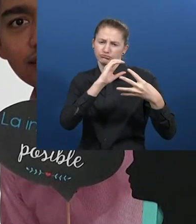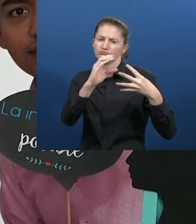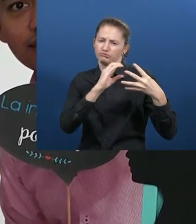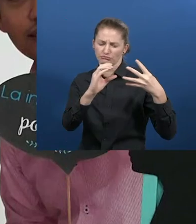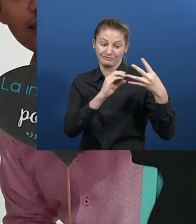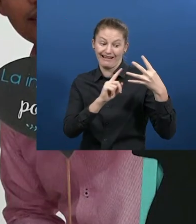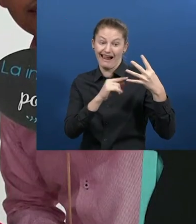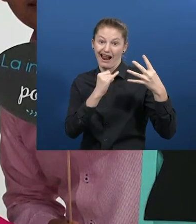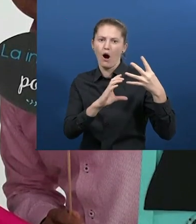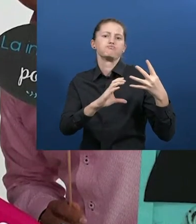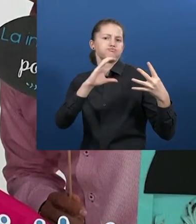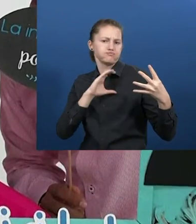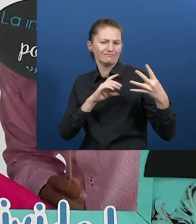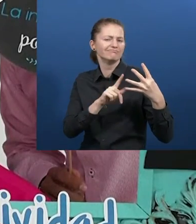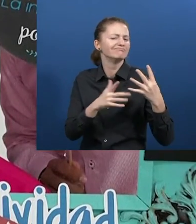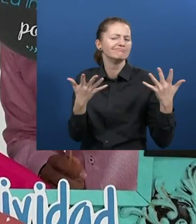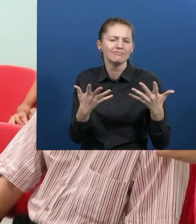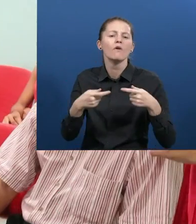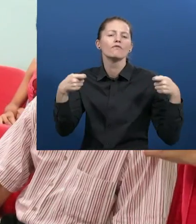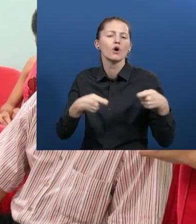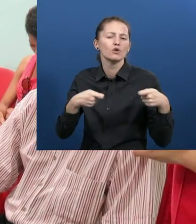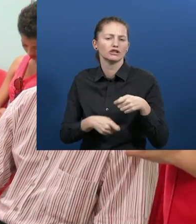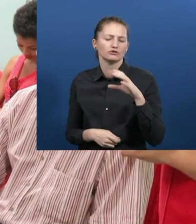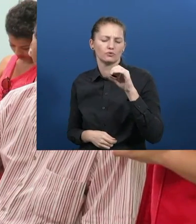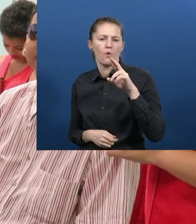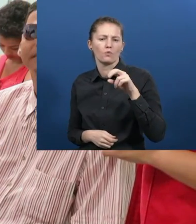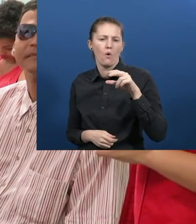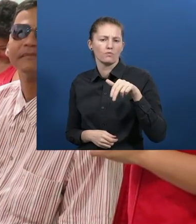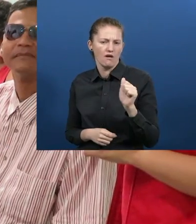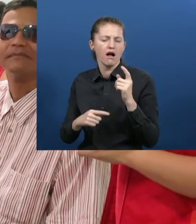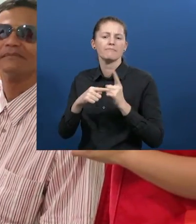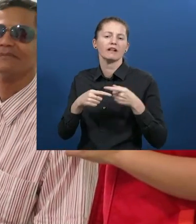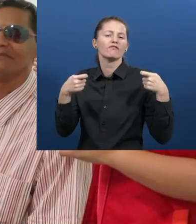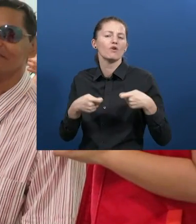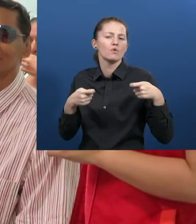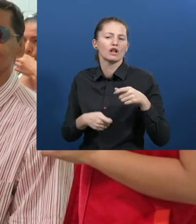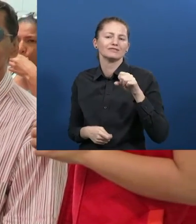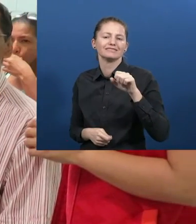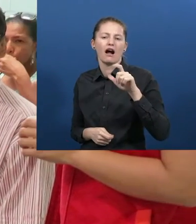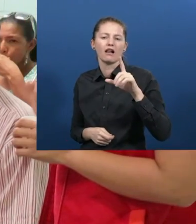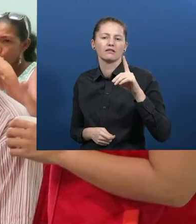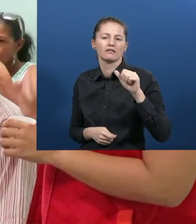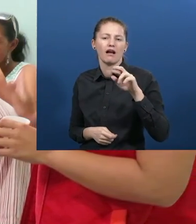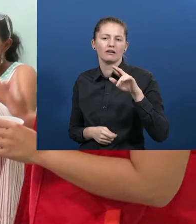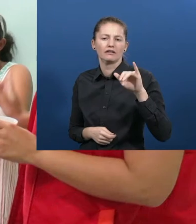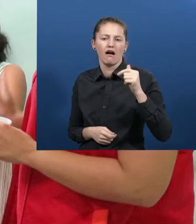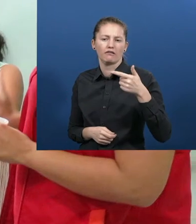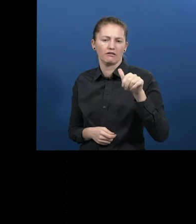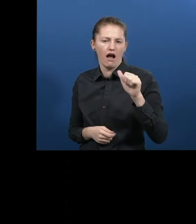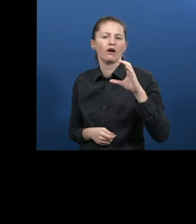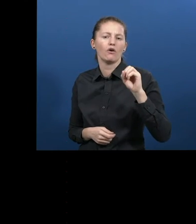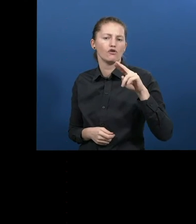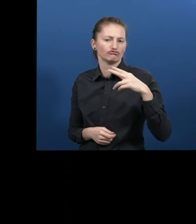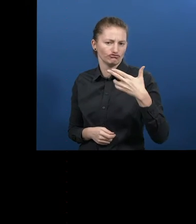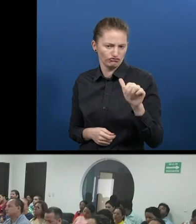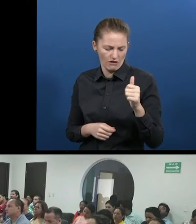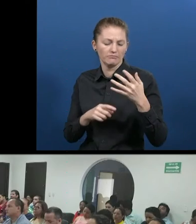compensation boxes, CAFAN, Confenalco, Antioquia, CONFANDI, FAMILIAR RIZARALDA and mainly by the Corona Foundation and the